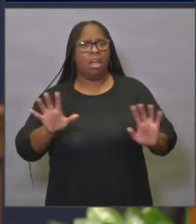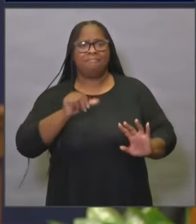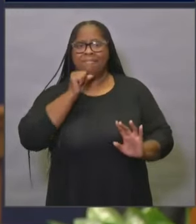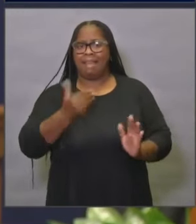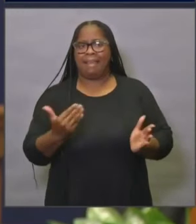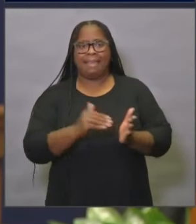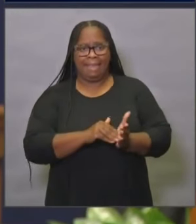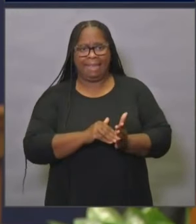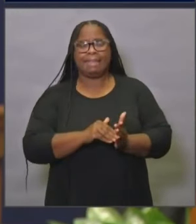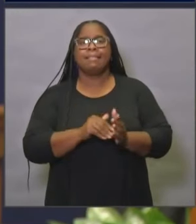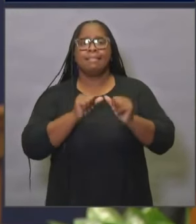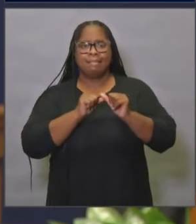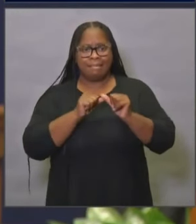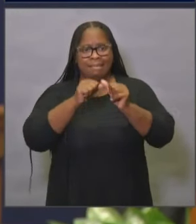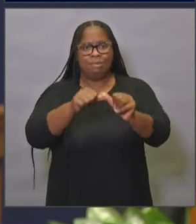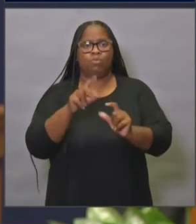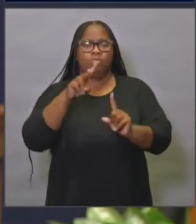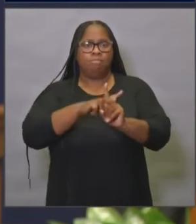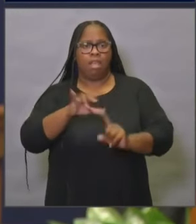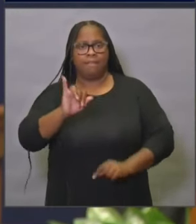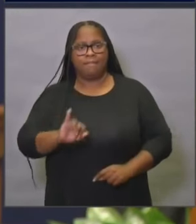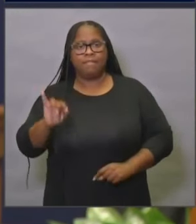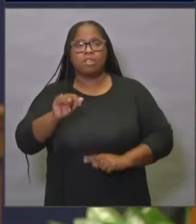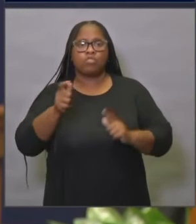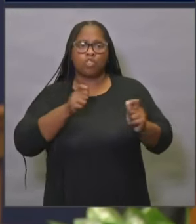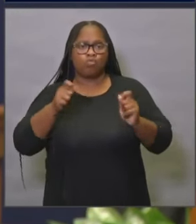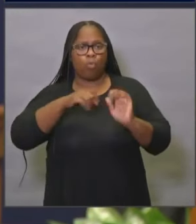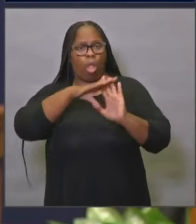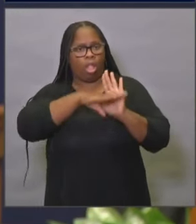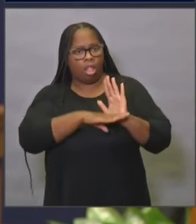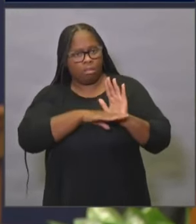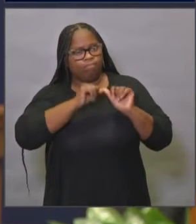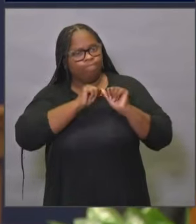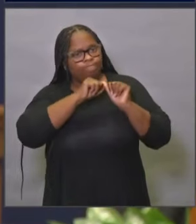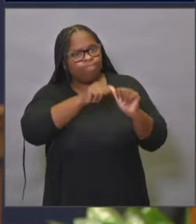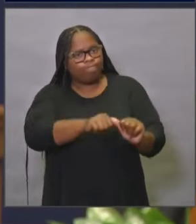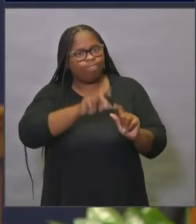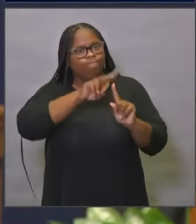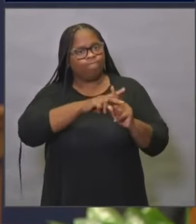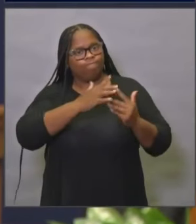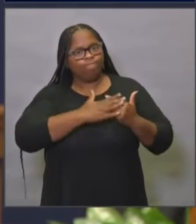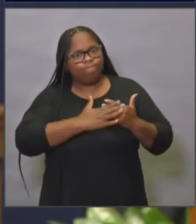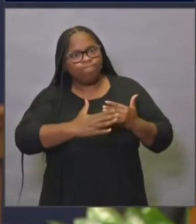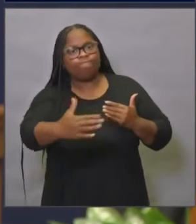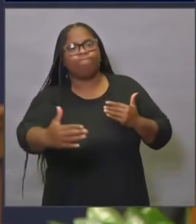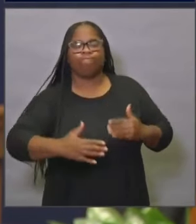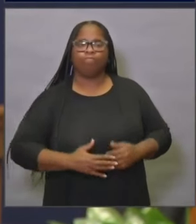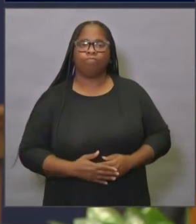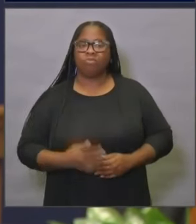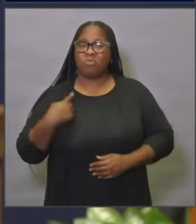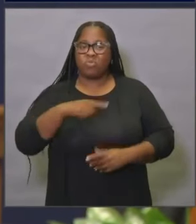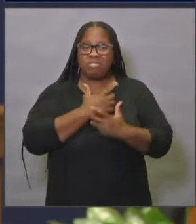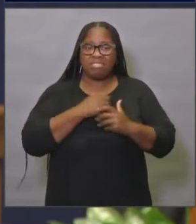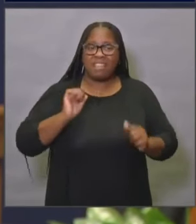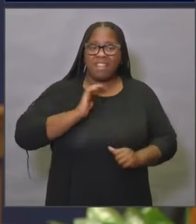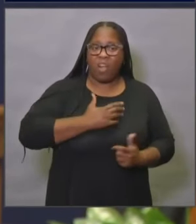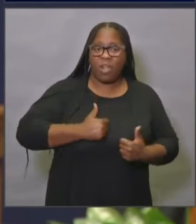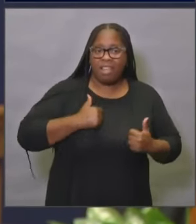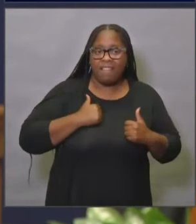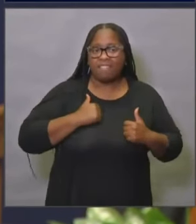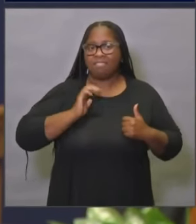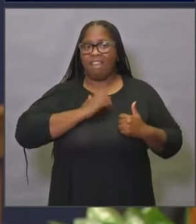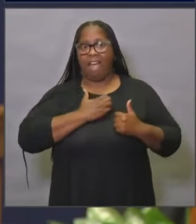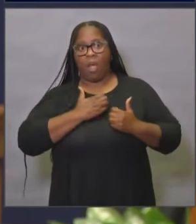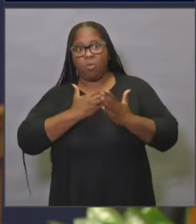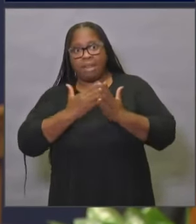part of our day-to-day lives for the foreseeable future. We are saving lives for our loved ones and friends and our neighbors